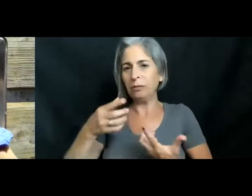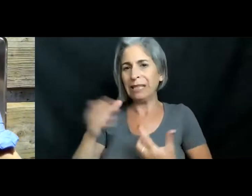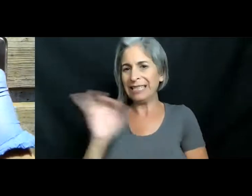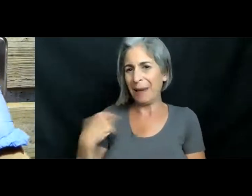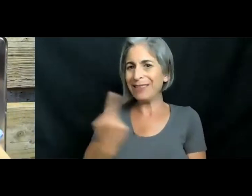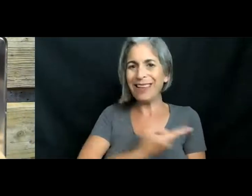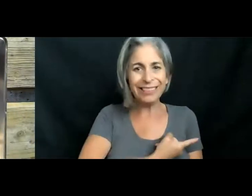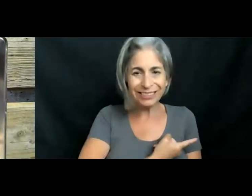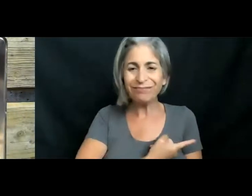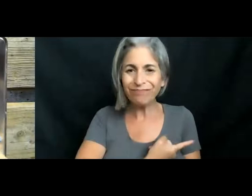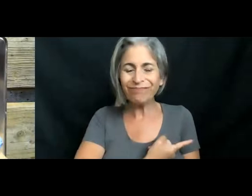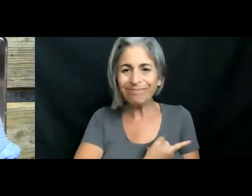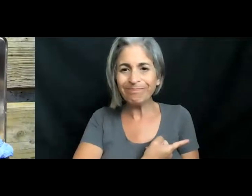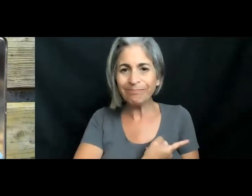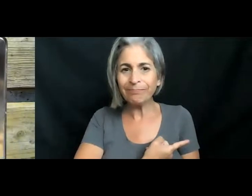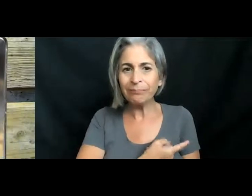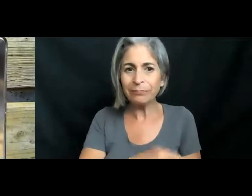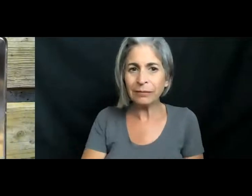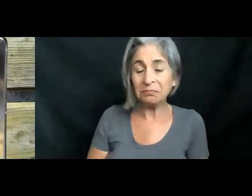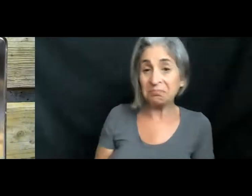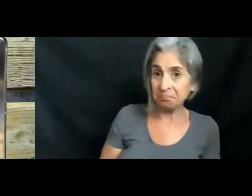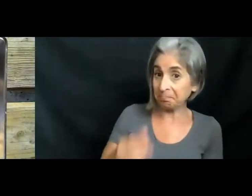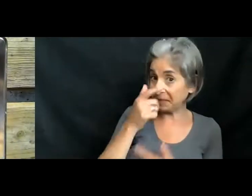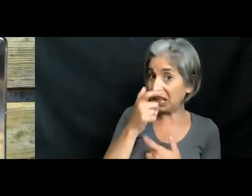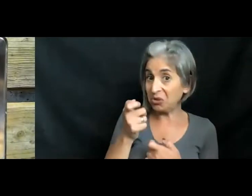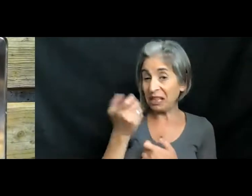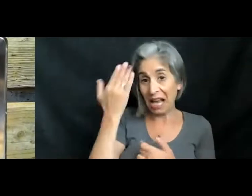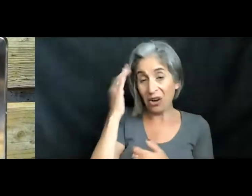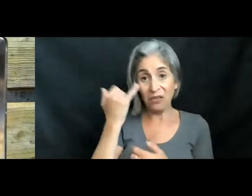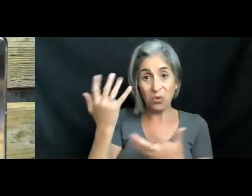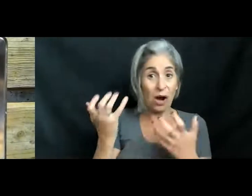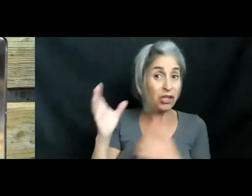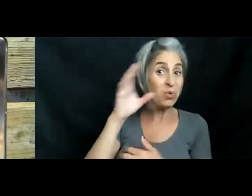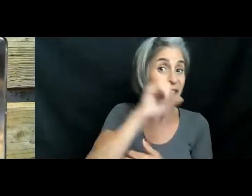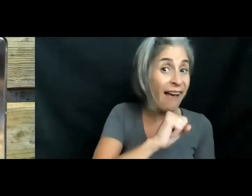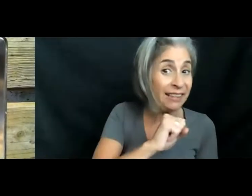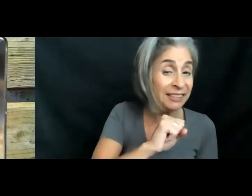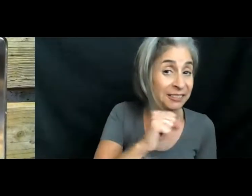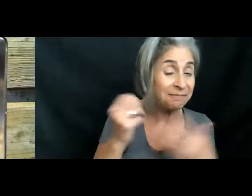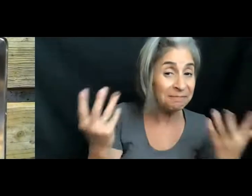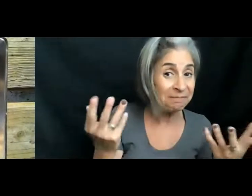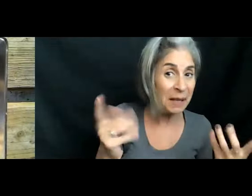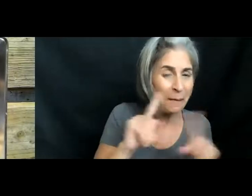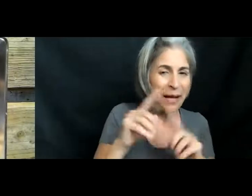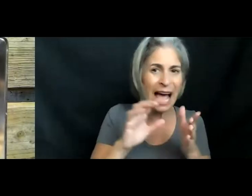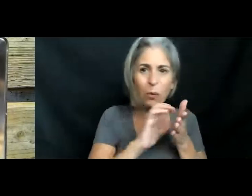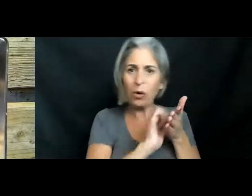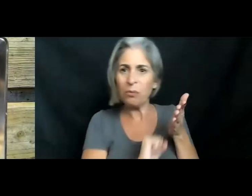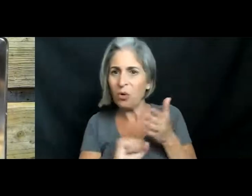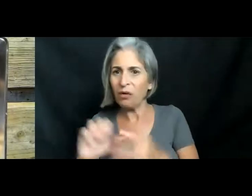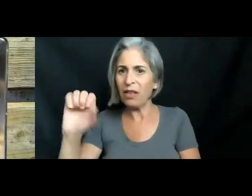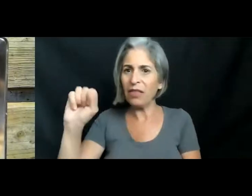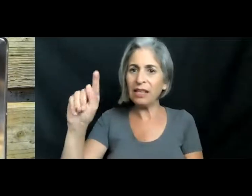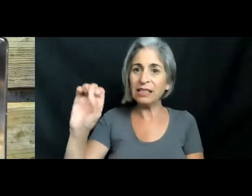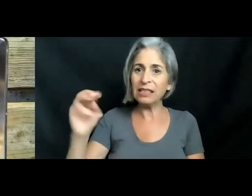Let's see, I see an interesting, I don't know if anyone wanted to give it a guess, but I will remove his stomach and give you the